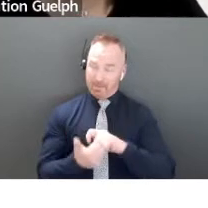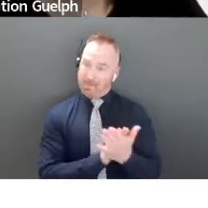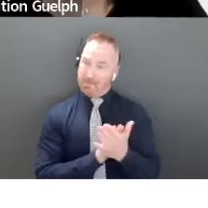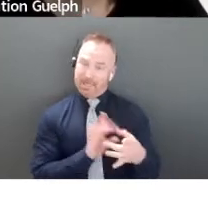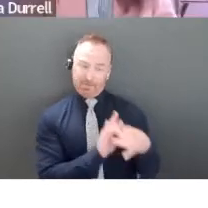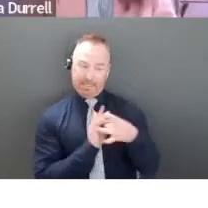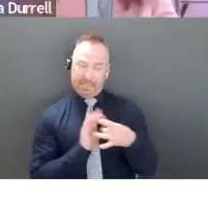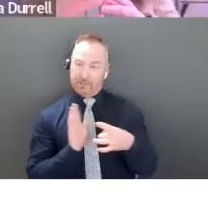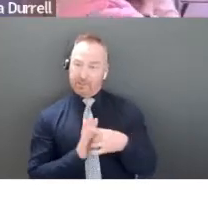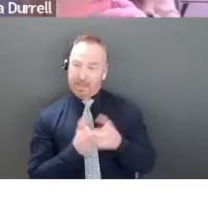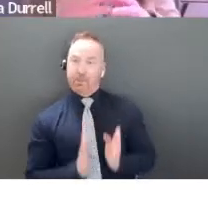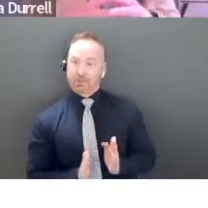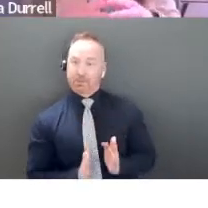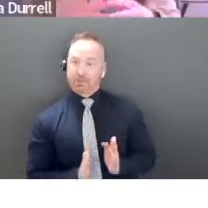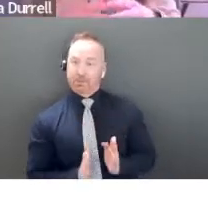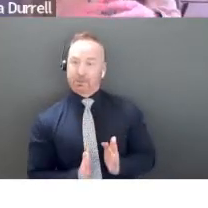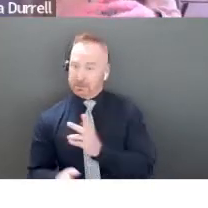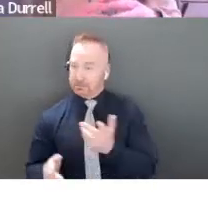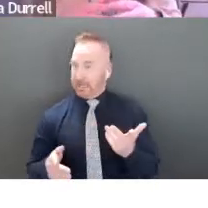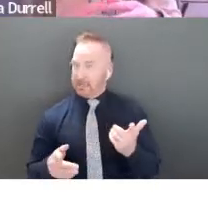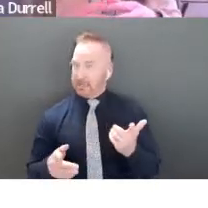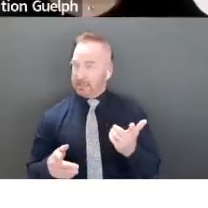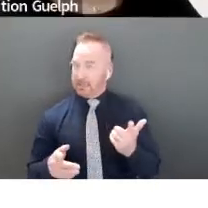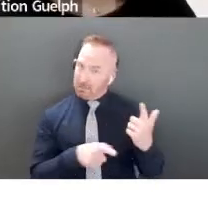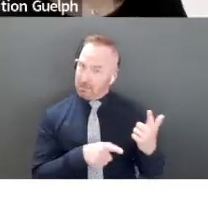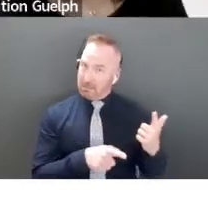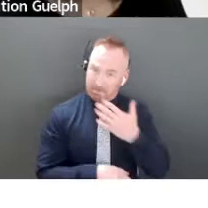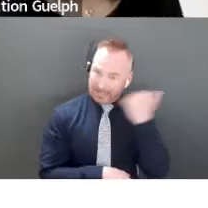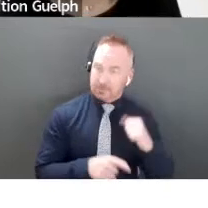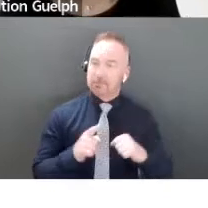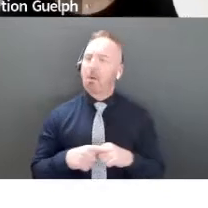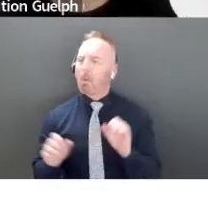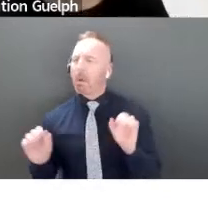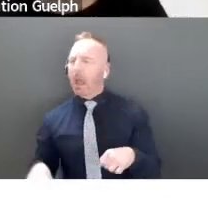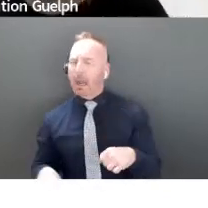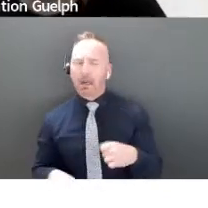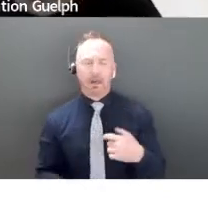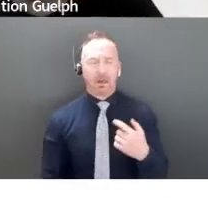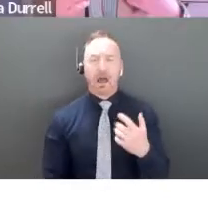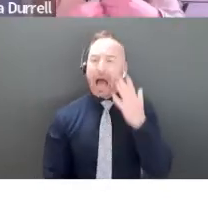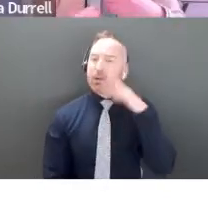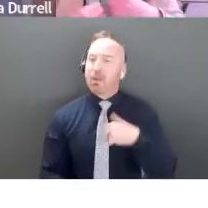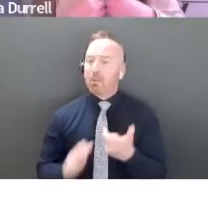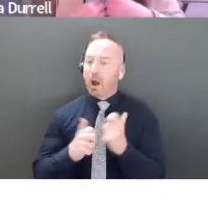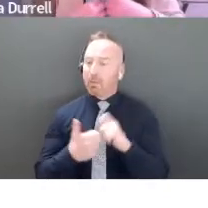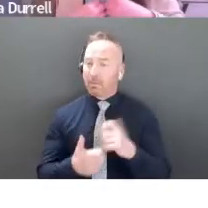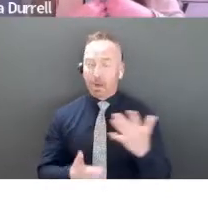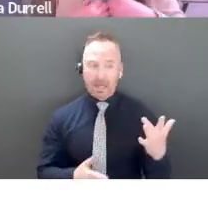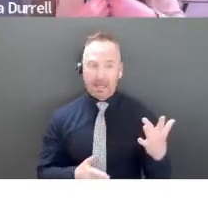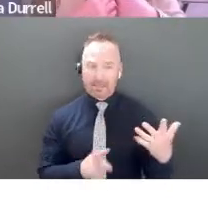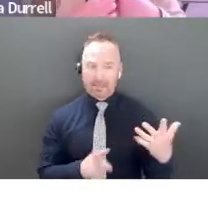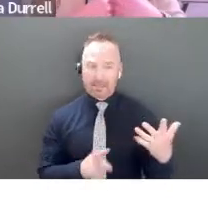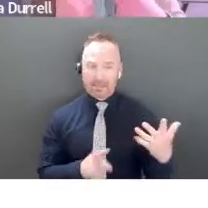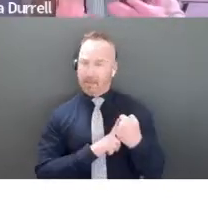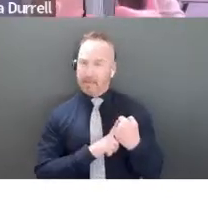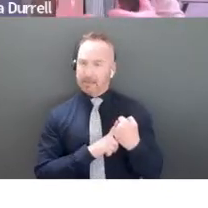It can be. So in the case of like, I knew this was a problem because it affects me is